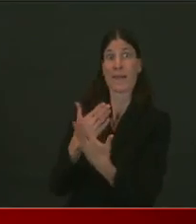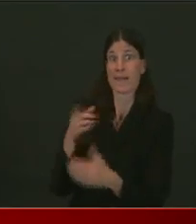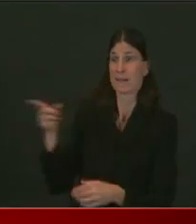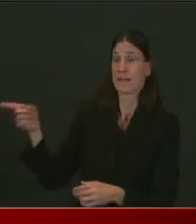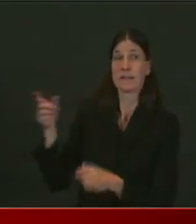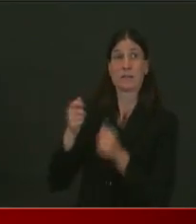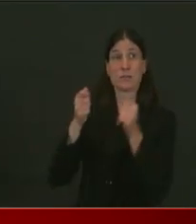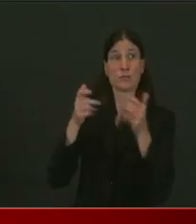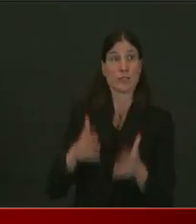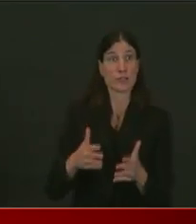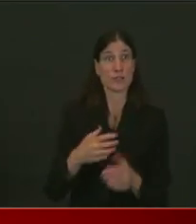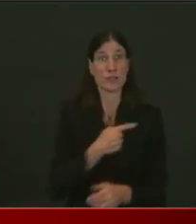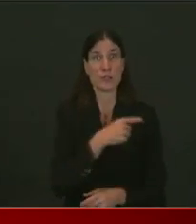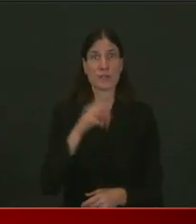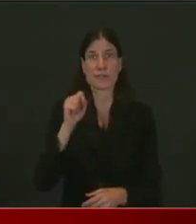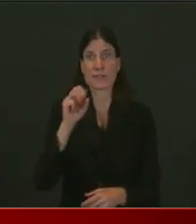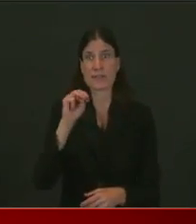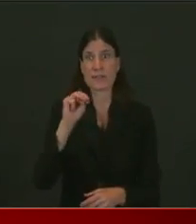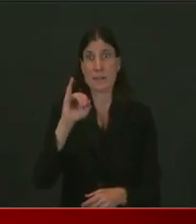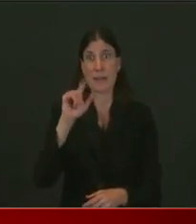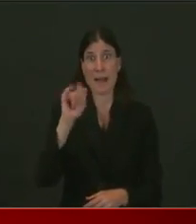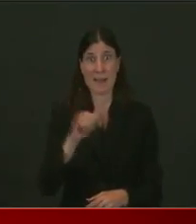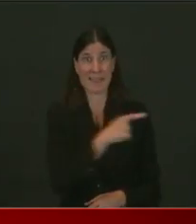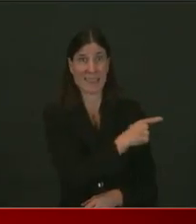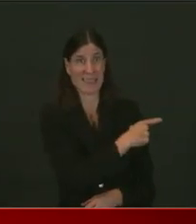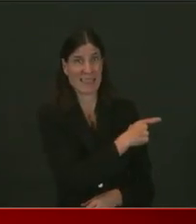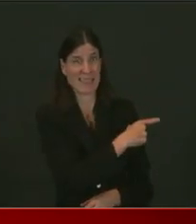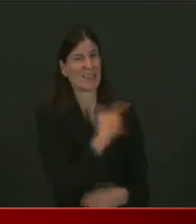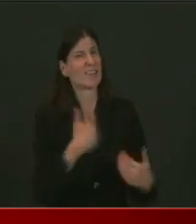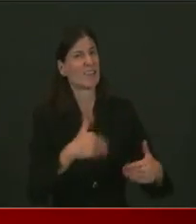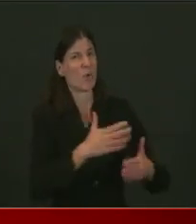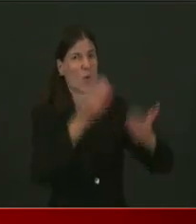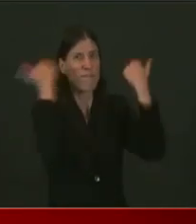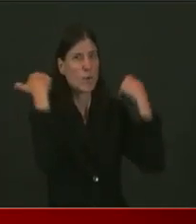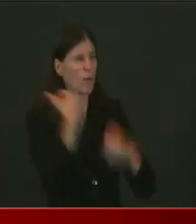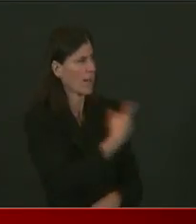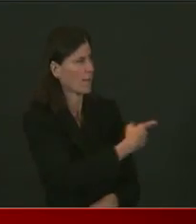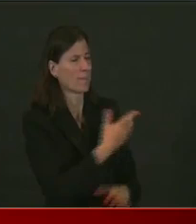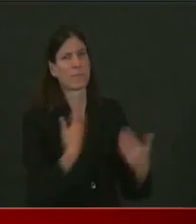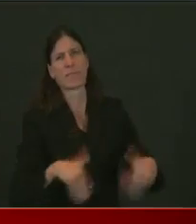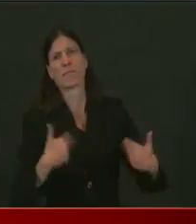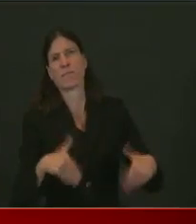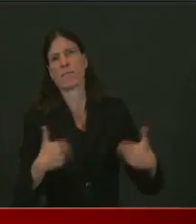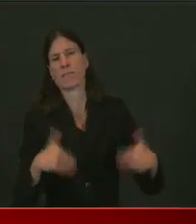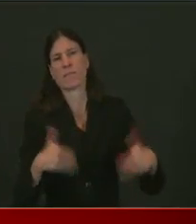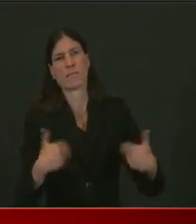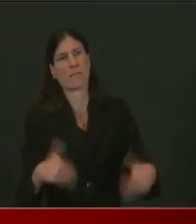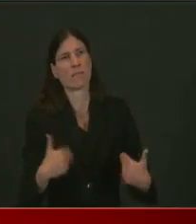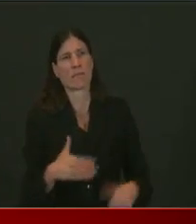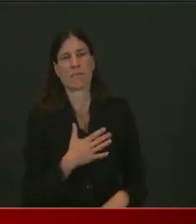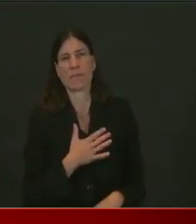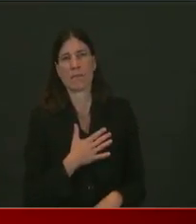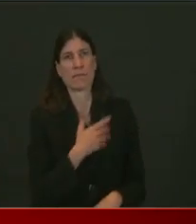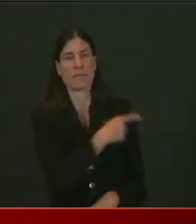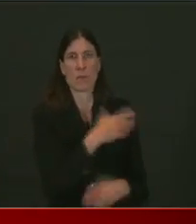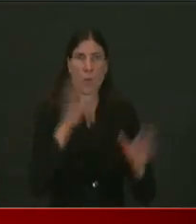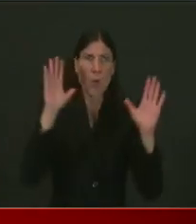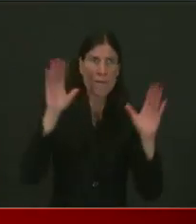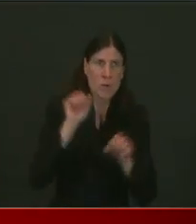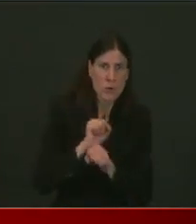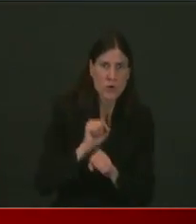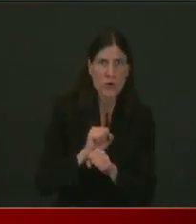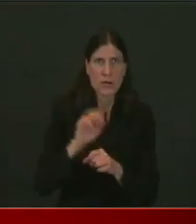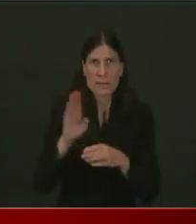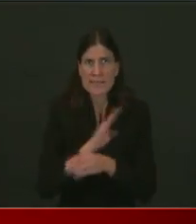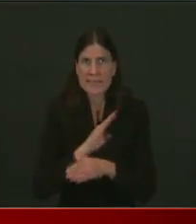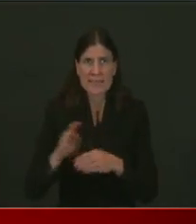really happy to be able to announce this today. It'll be online today. Um, at this point, only a handful of other states have